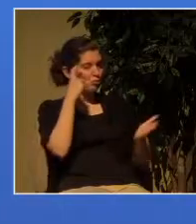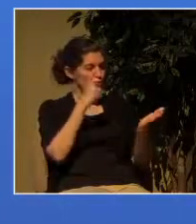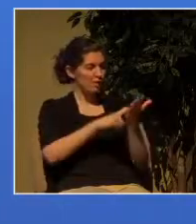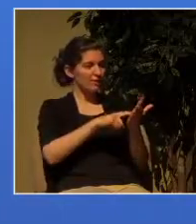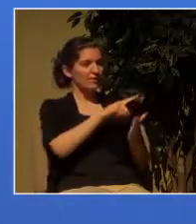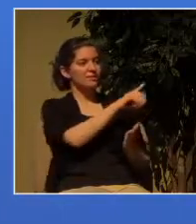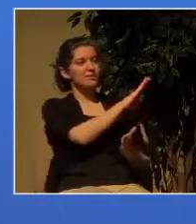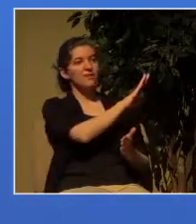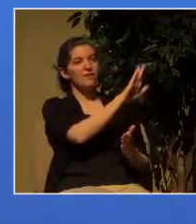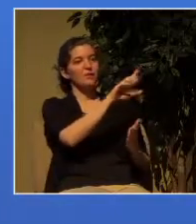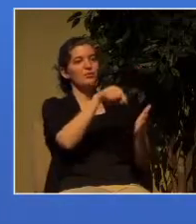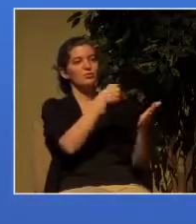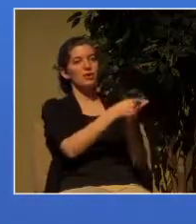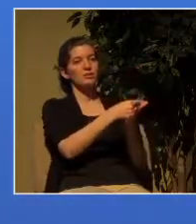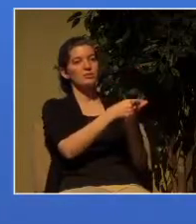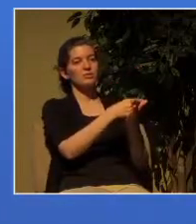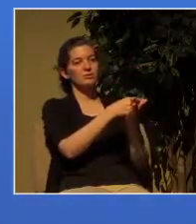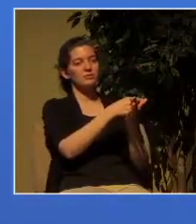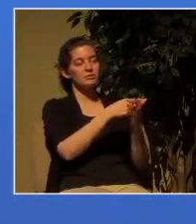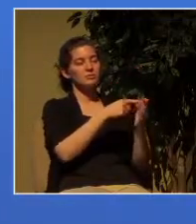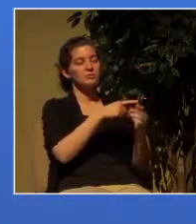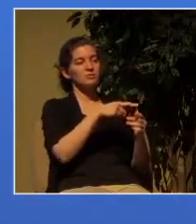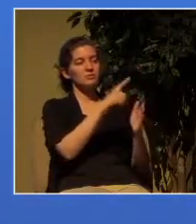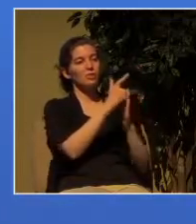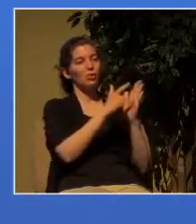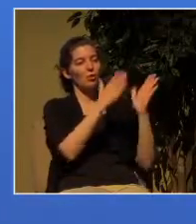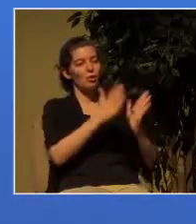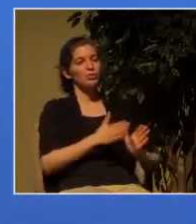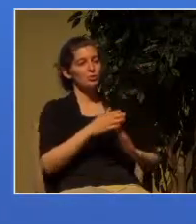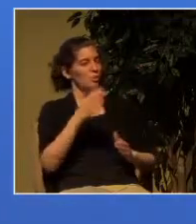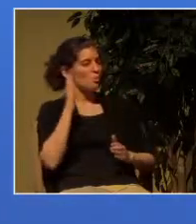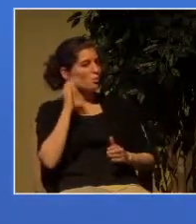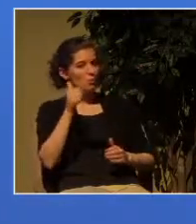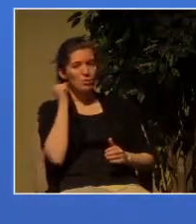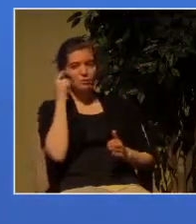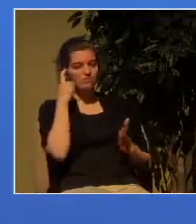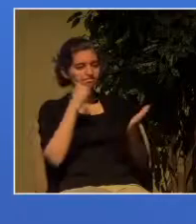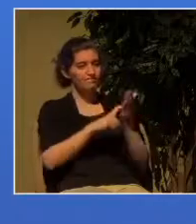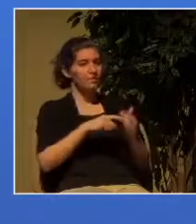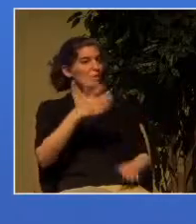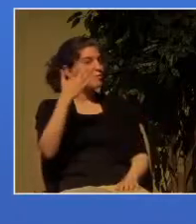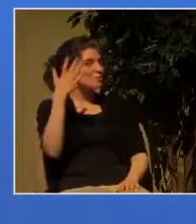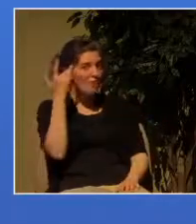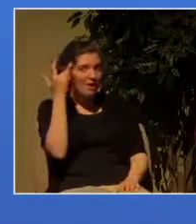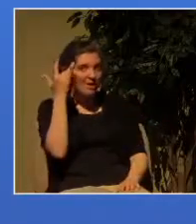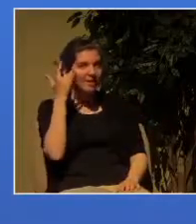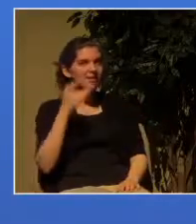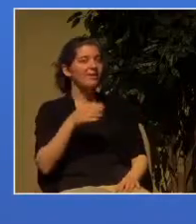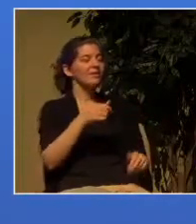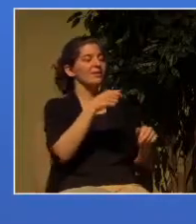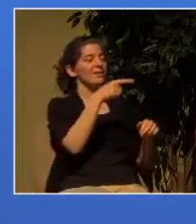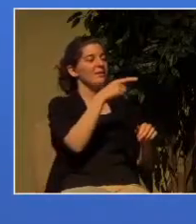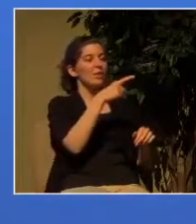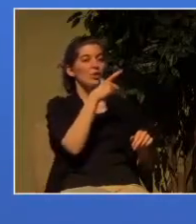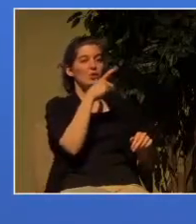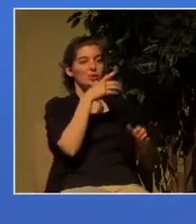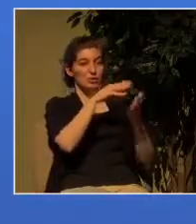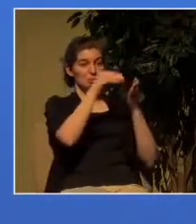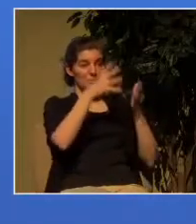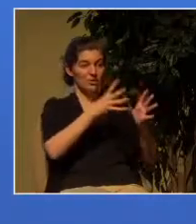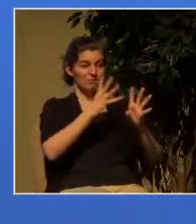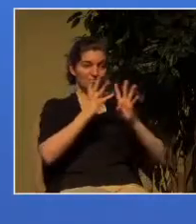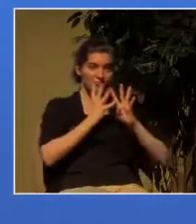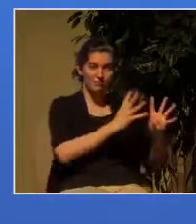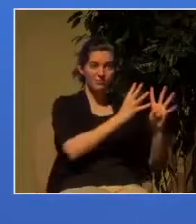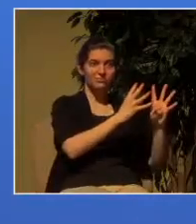graduates and the reason is that every student that attends Trinity Western University which is of course a Christian